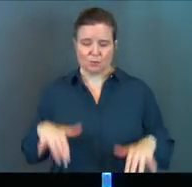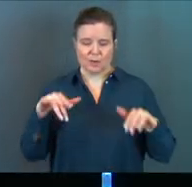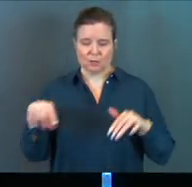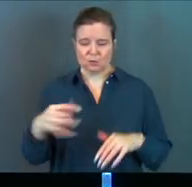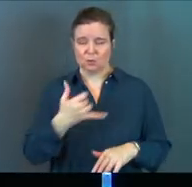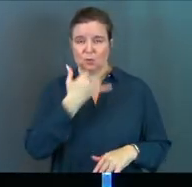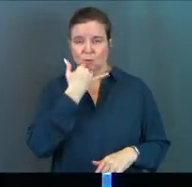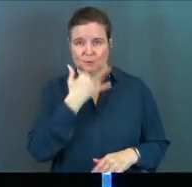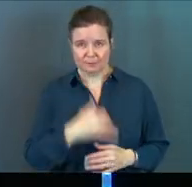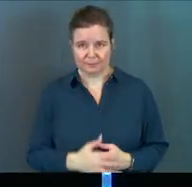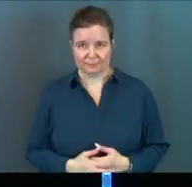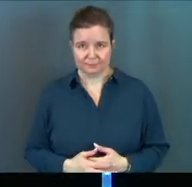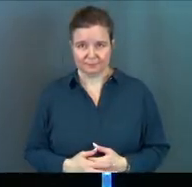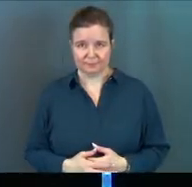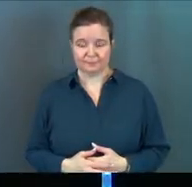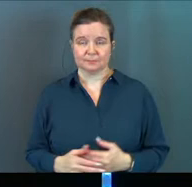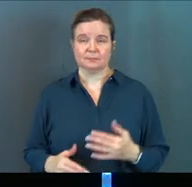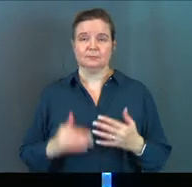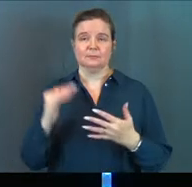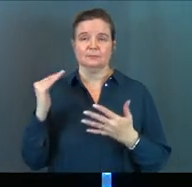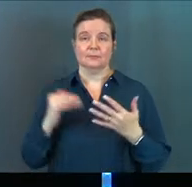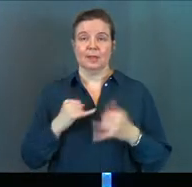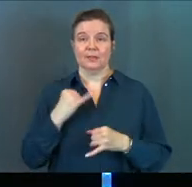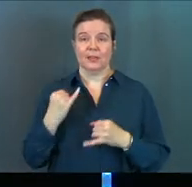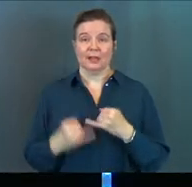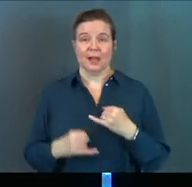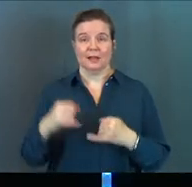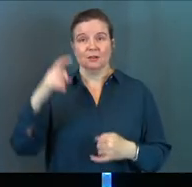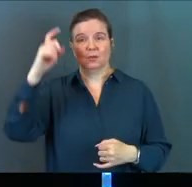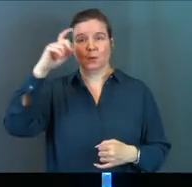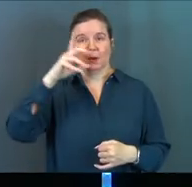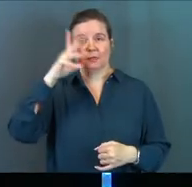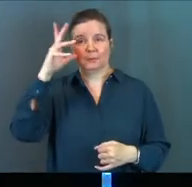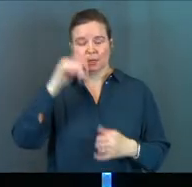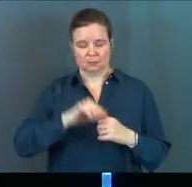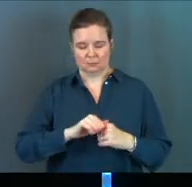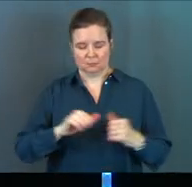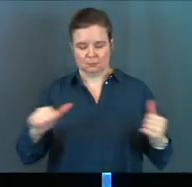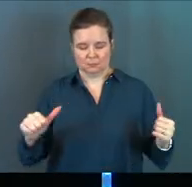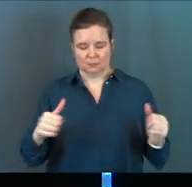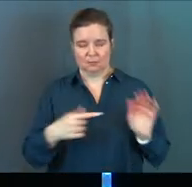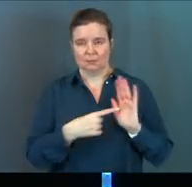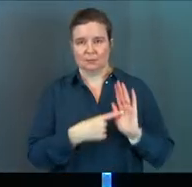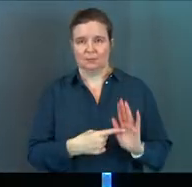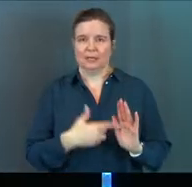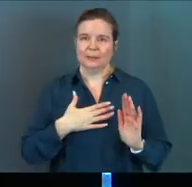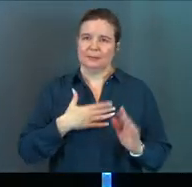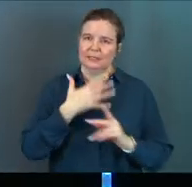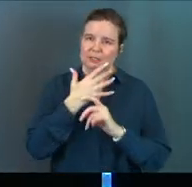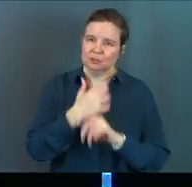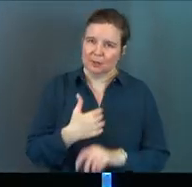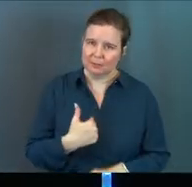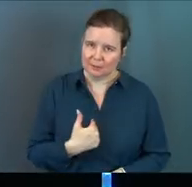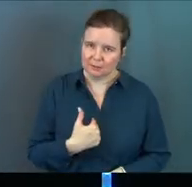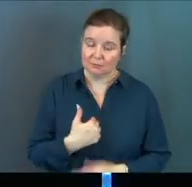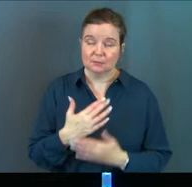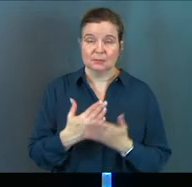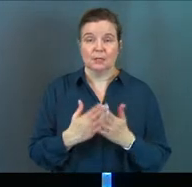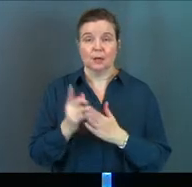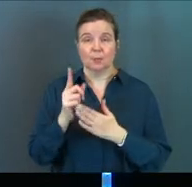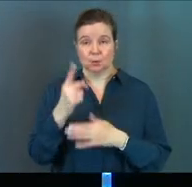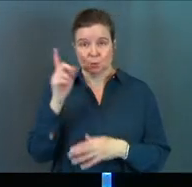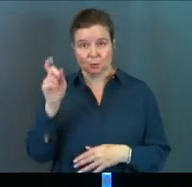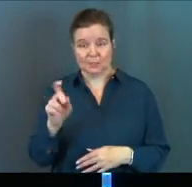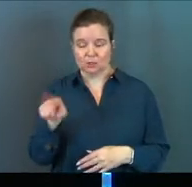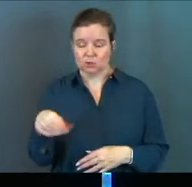you wrong. And last, the wise parent, please trust me. In some moments, you'll